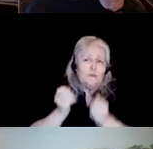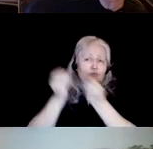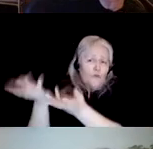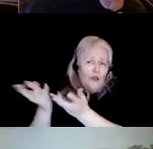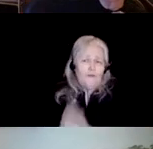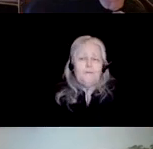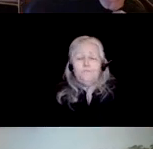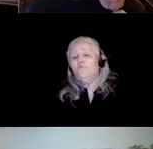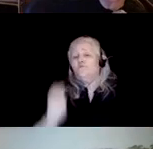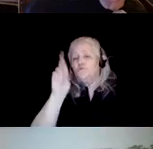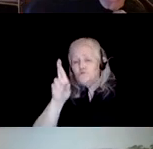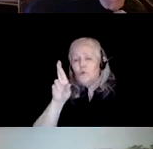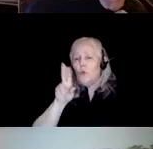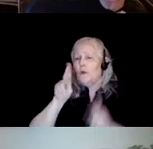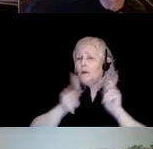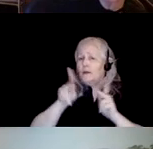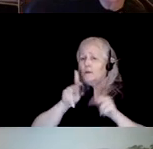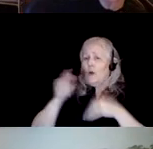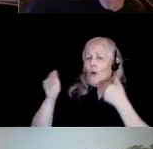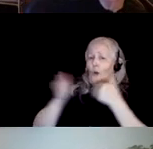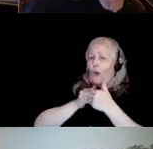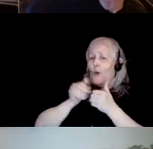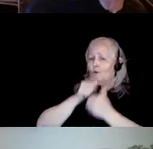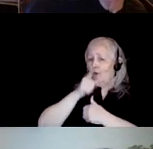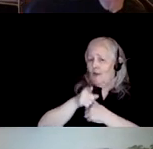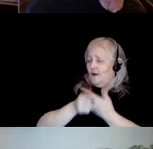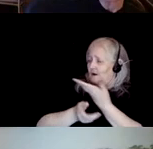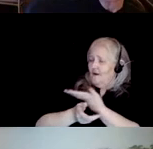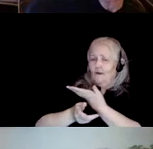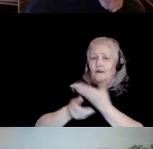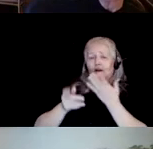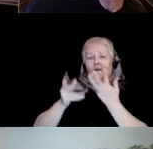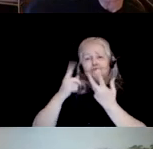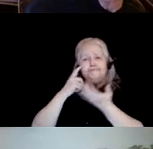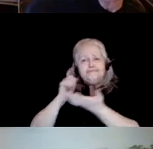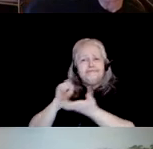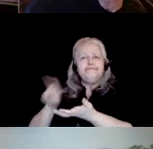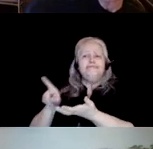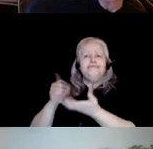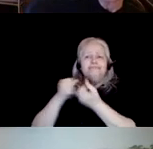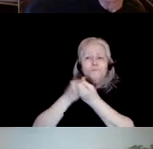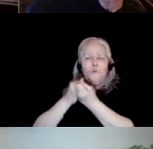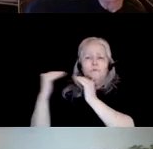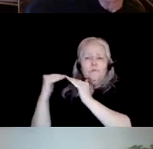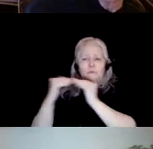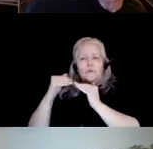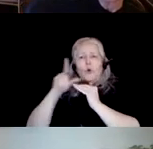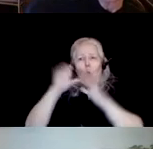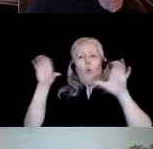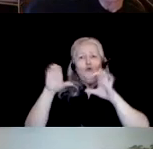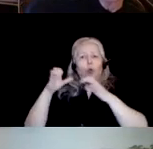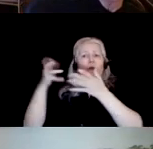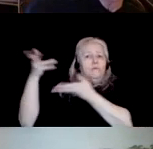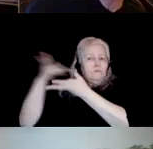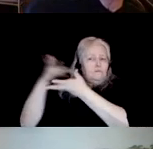the incentives of people next to you by recognizing and supporting your peers who are doing public engagement projects like